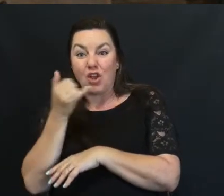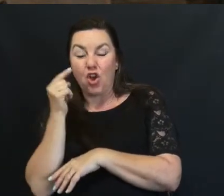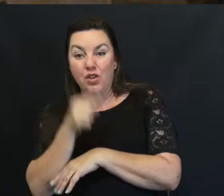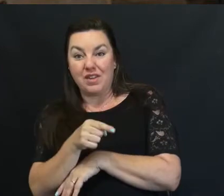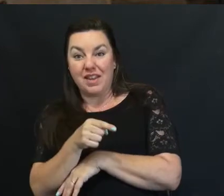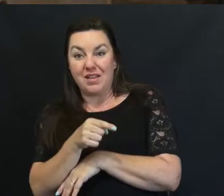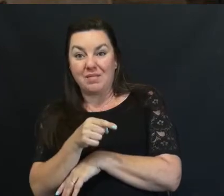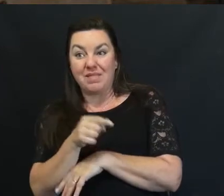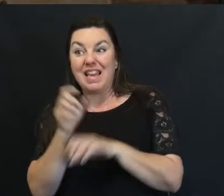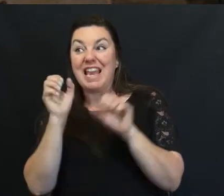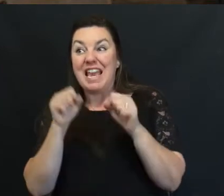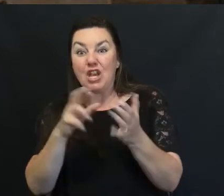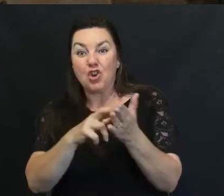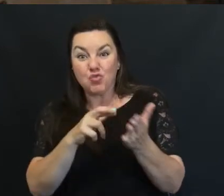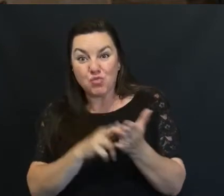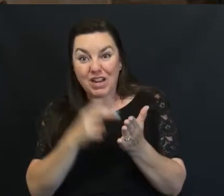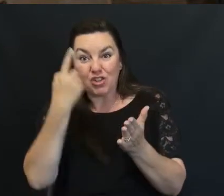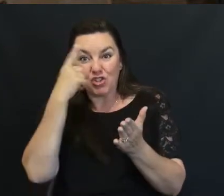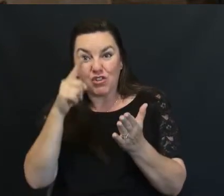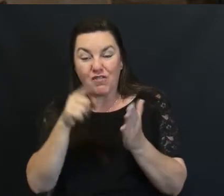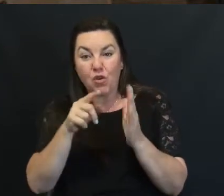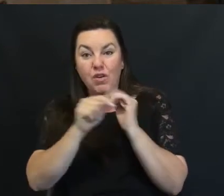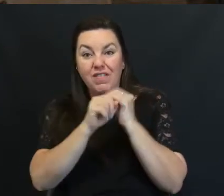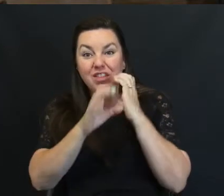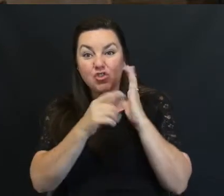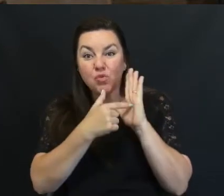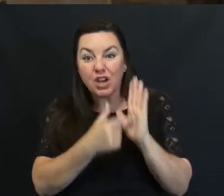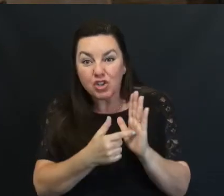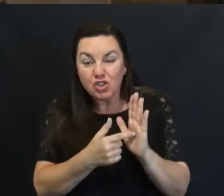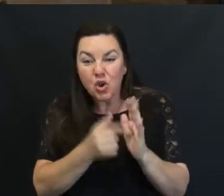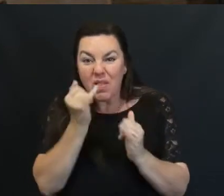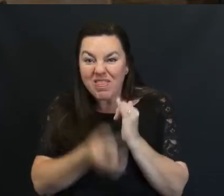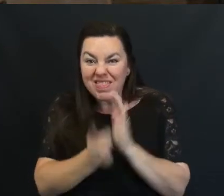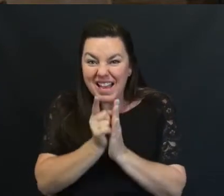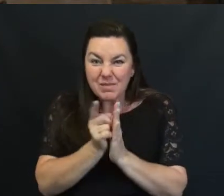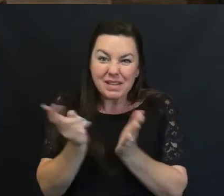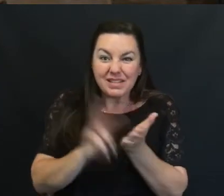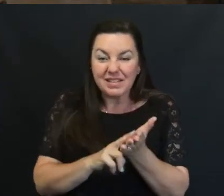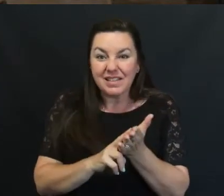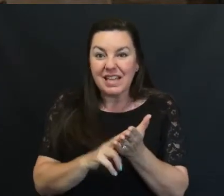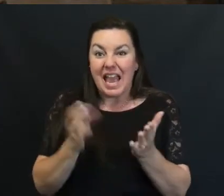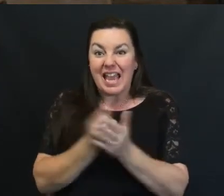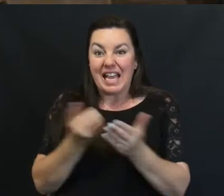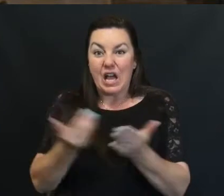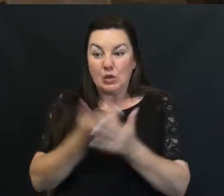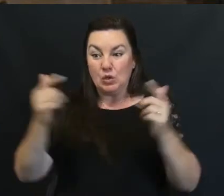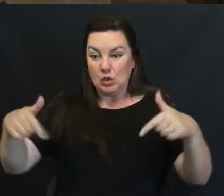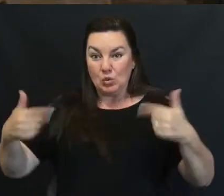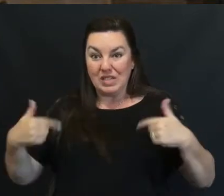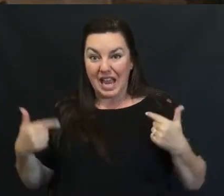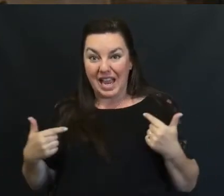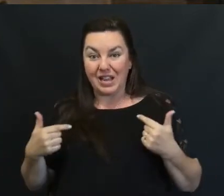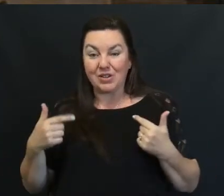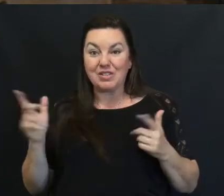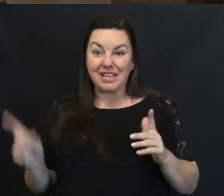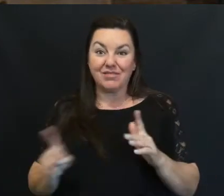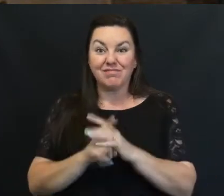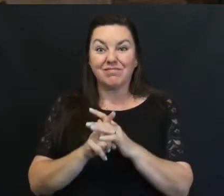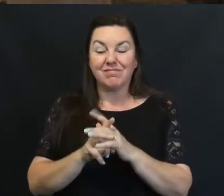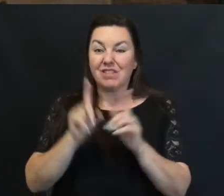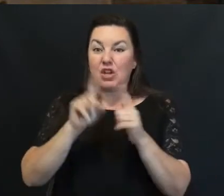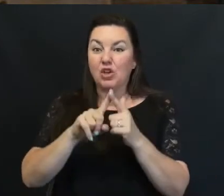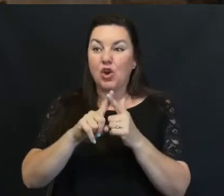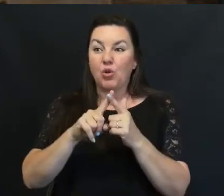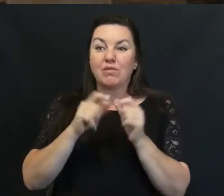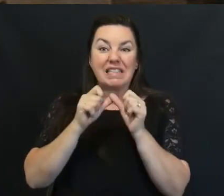Jimmy was able To register for the show Jimmy got his new tires And was able to go To the show To carry on What God